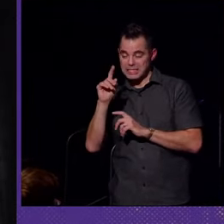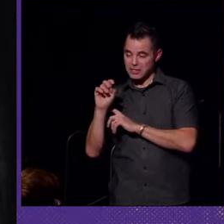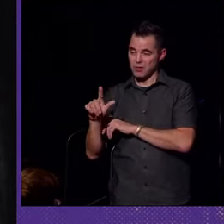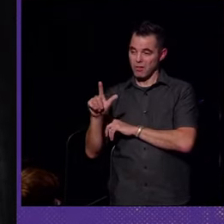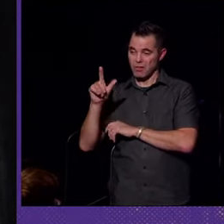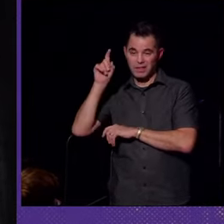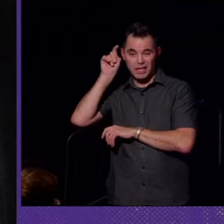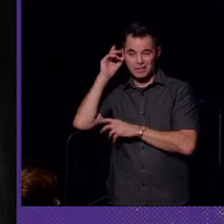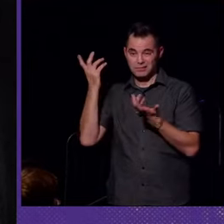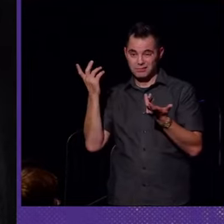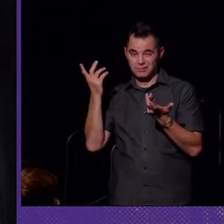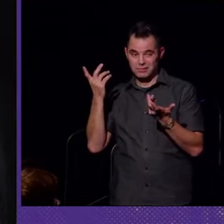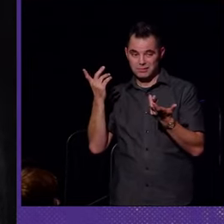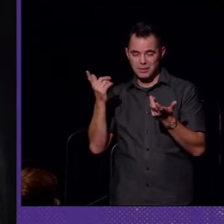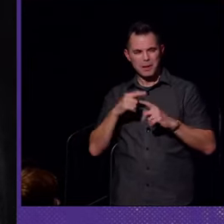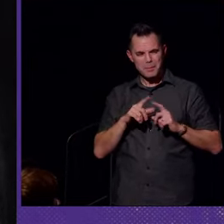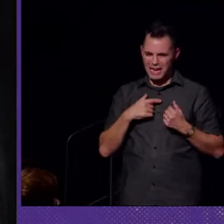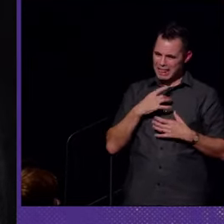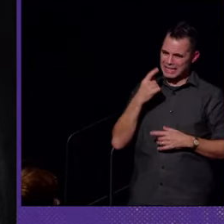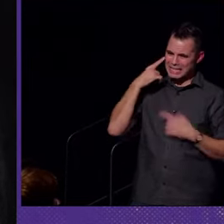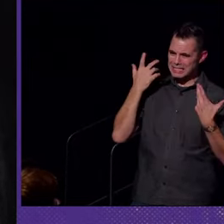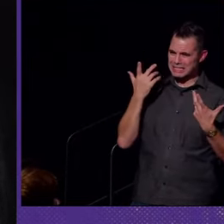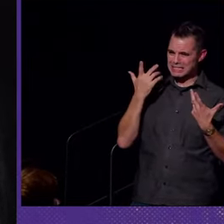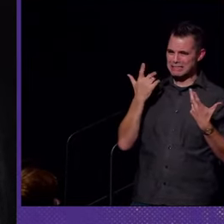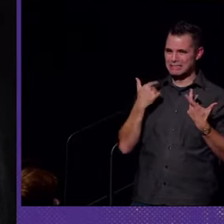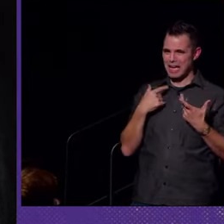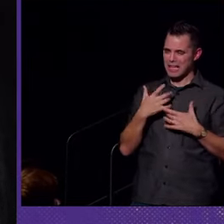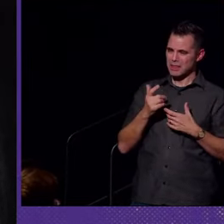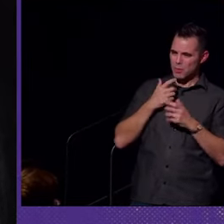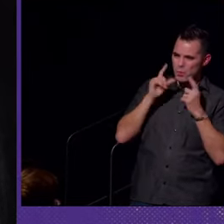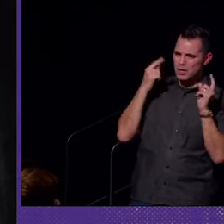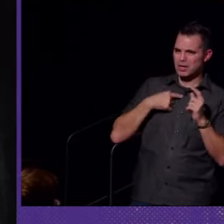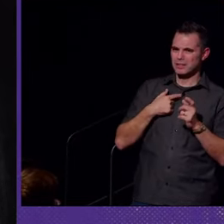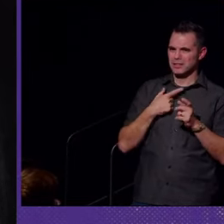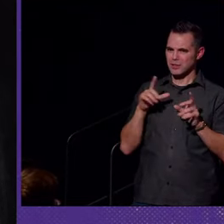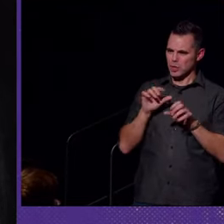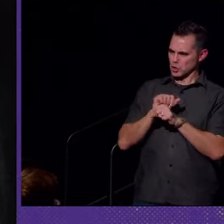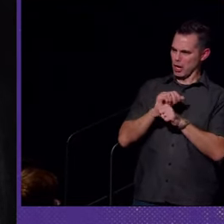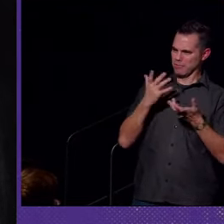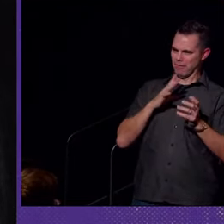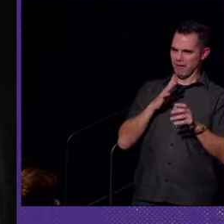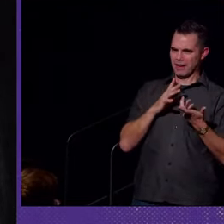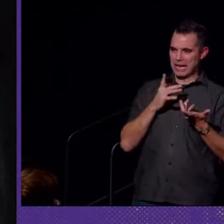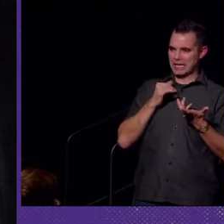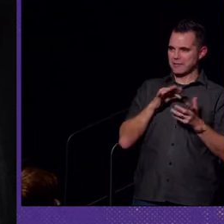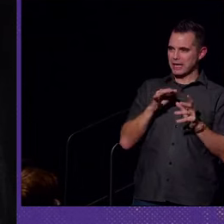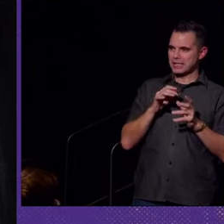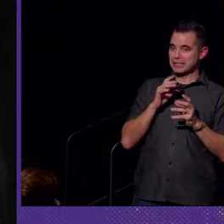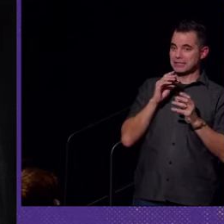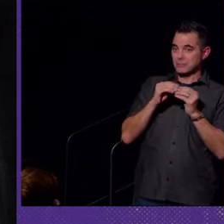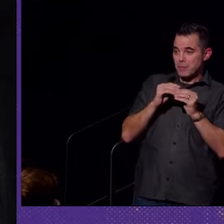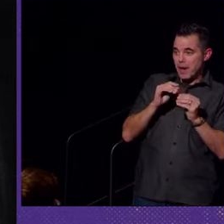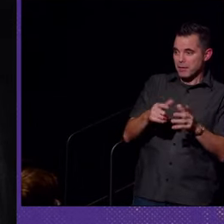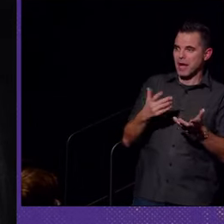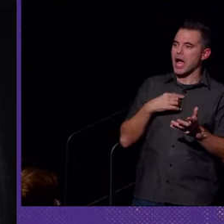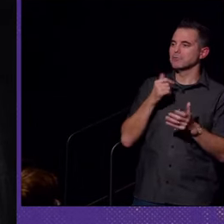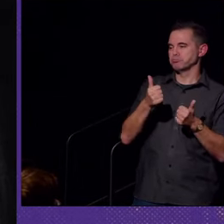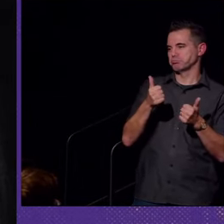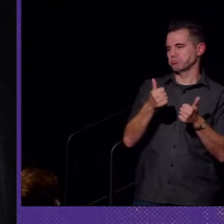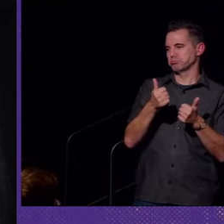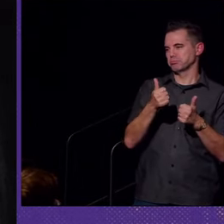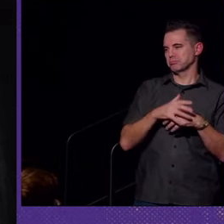I was like, I like these ones. Like, they work for me. They do their job. And as long as I can repair them, I'm good.